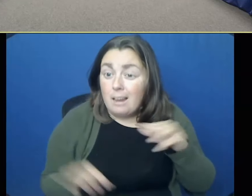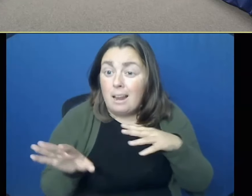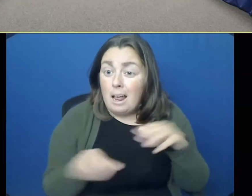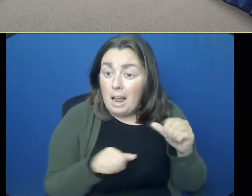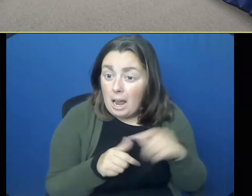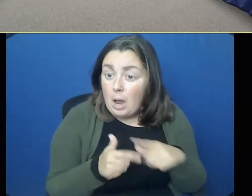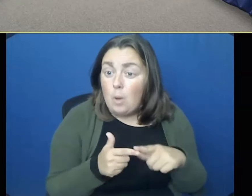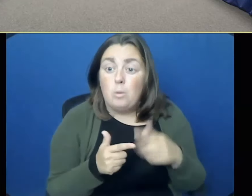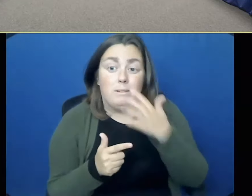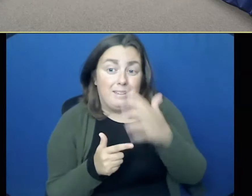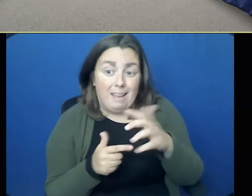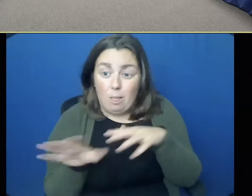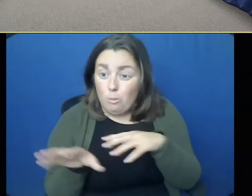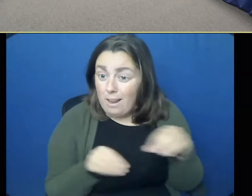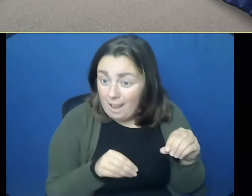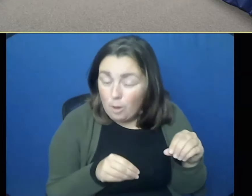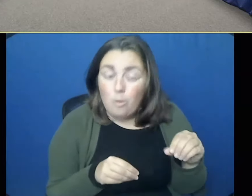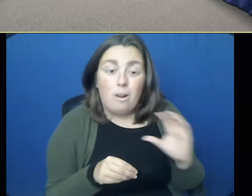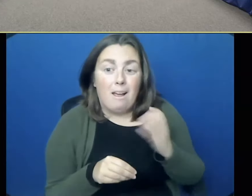'clock yesterday. We went out at 10.